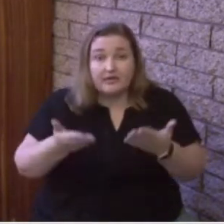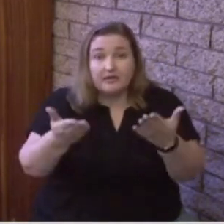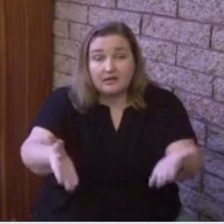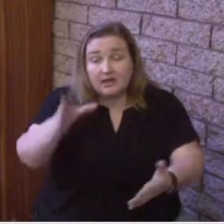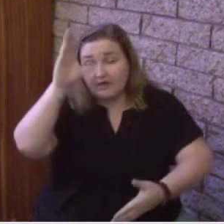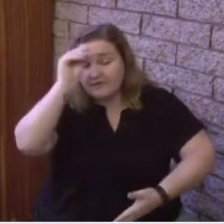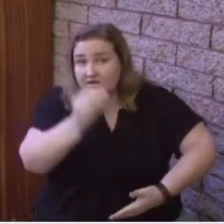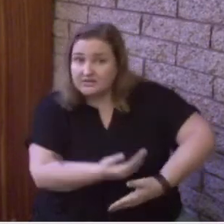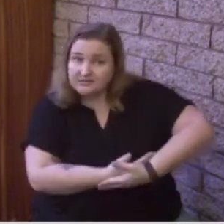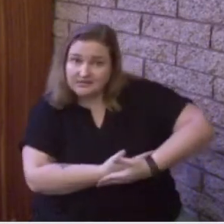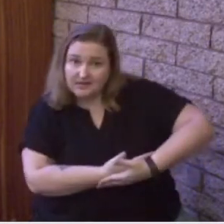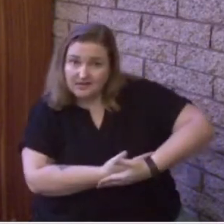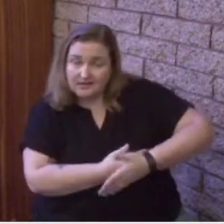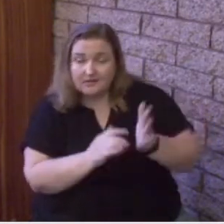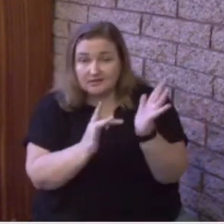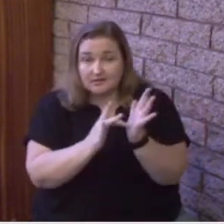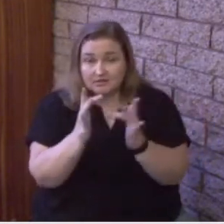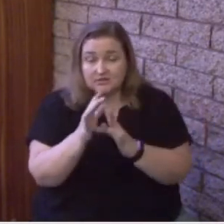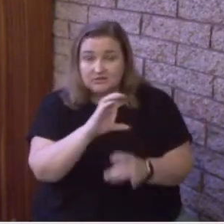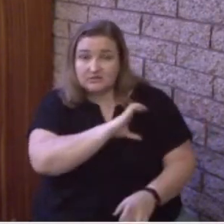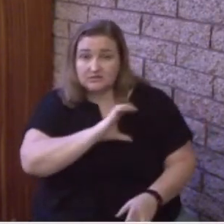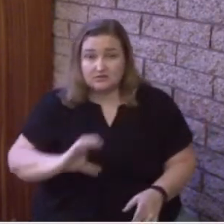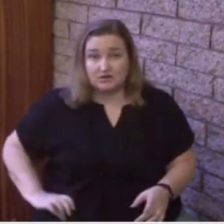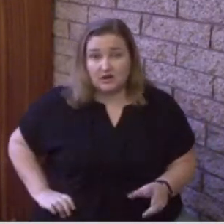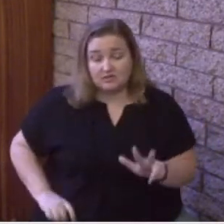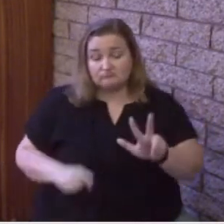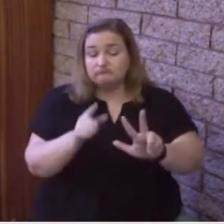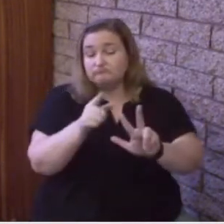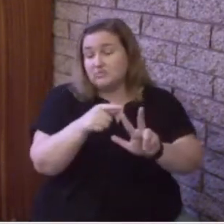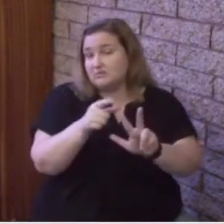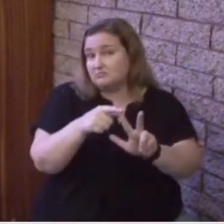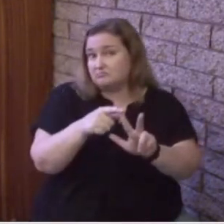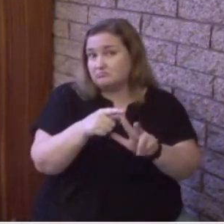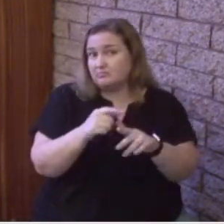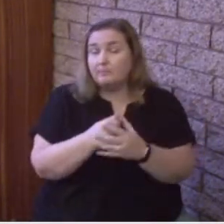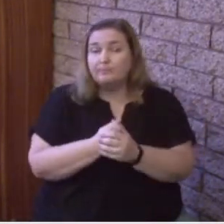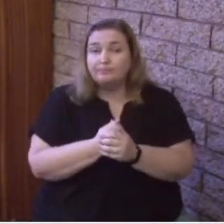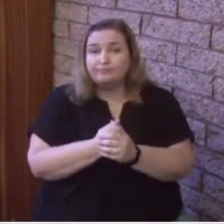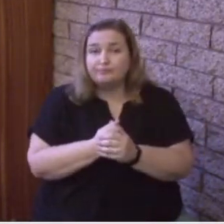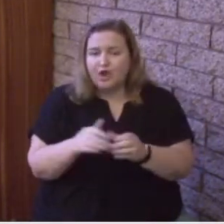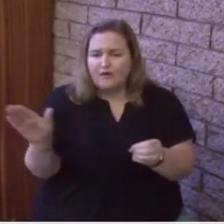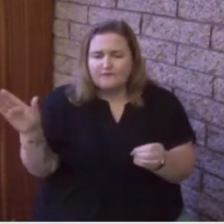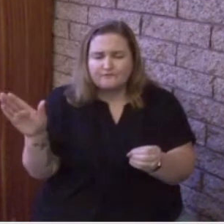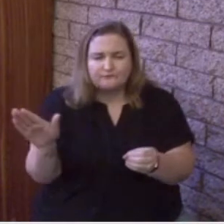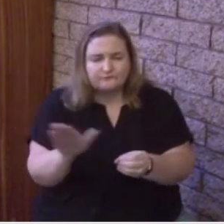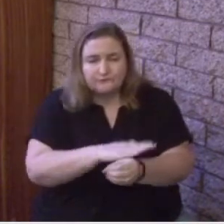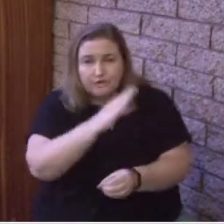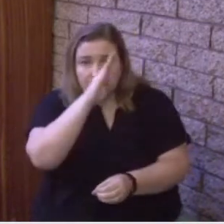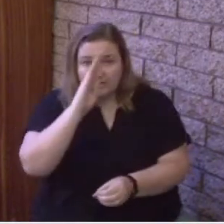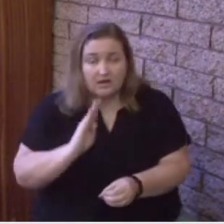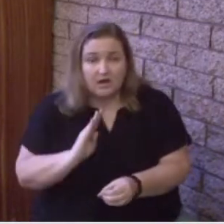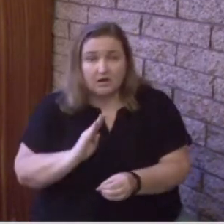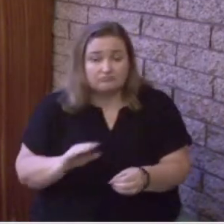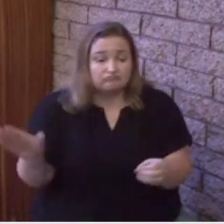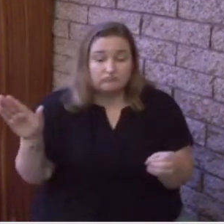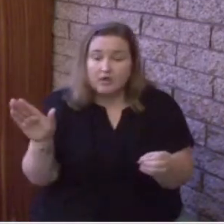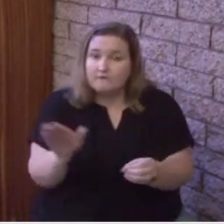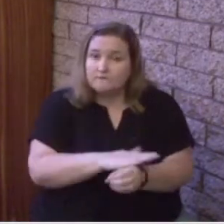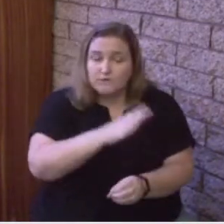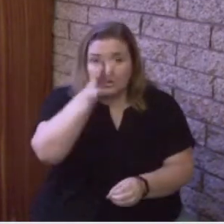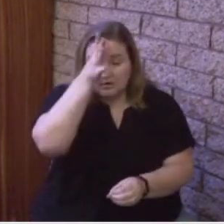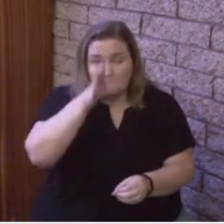second part of the Trinity, who was fully God and fully man, immaculately